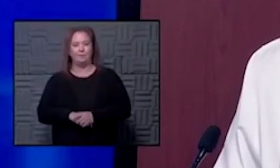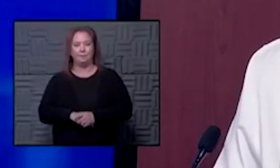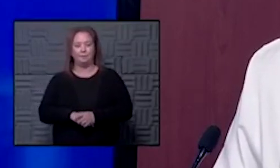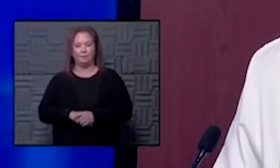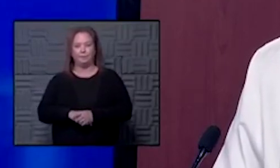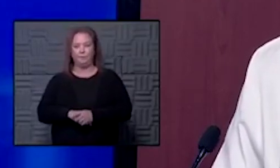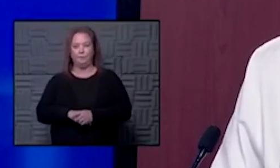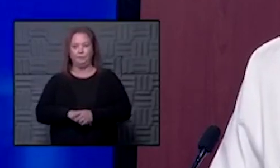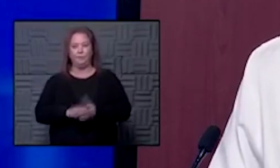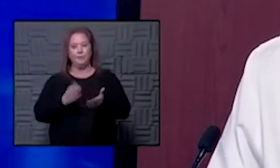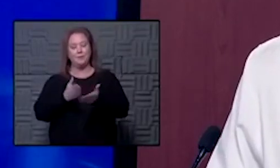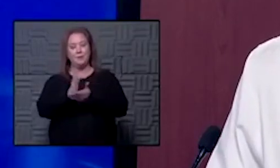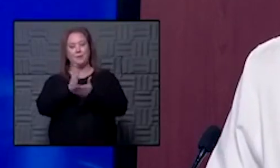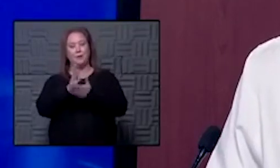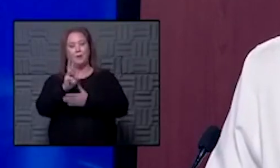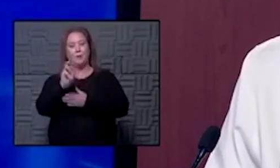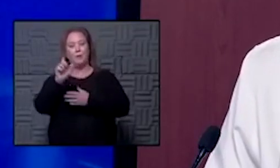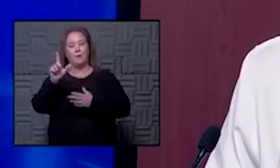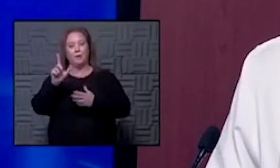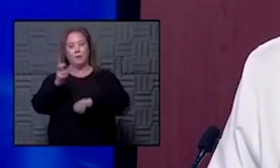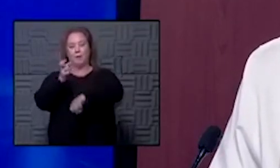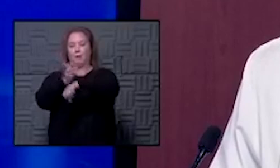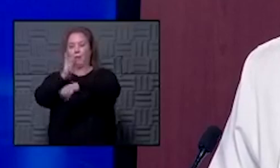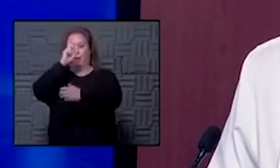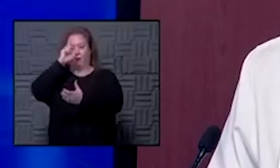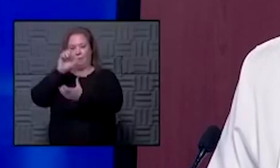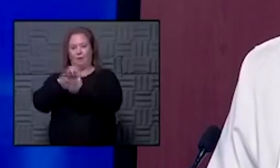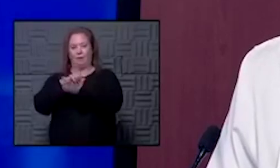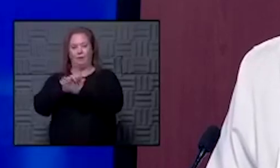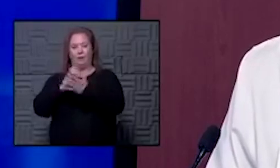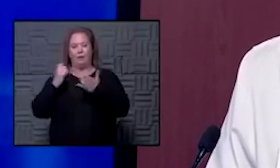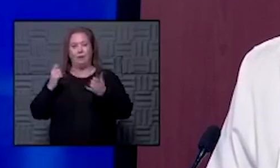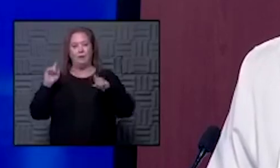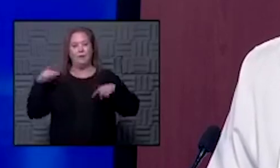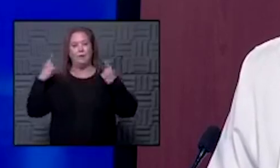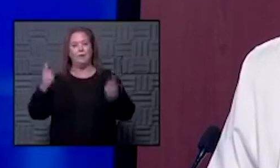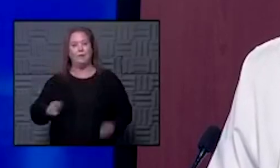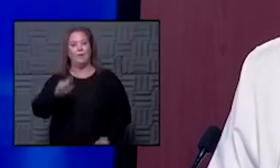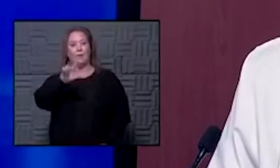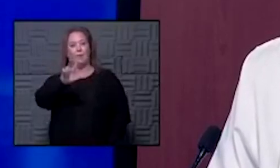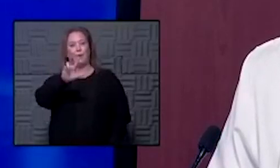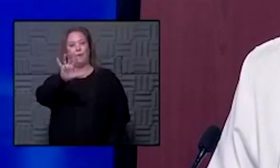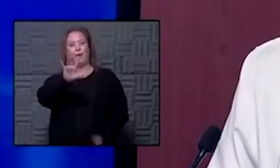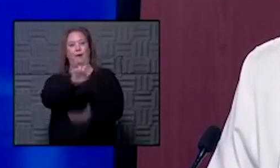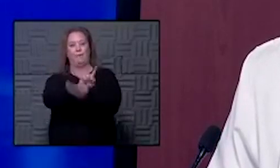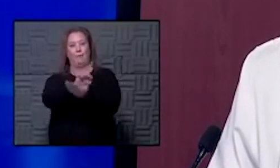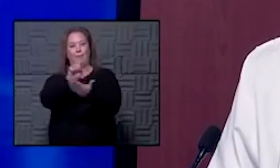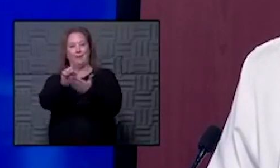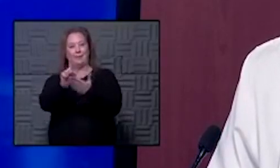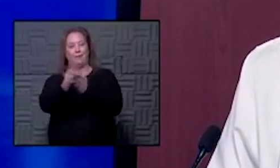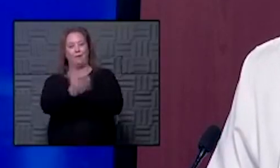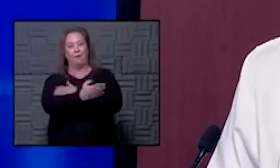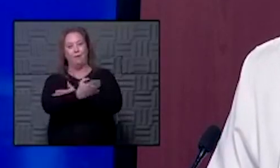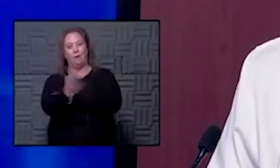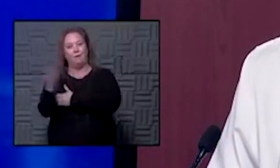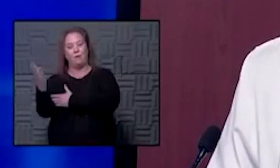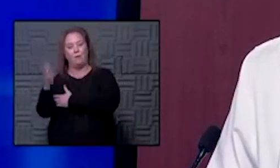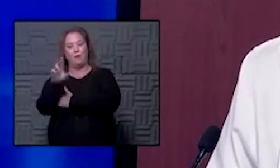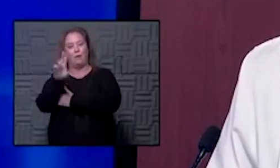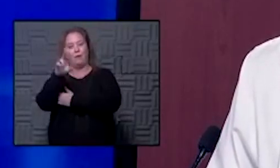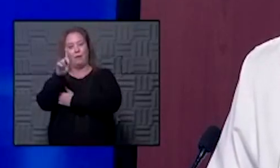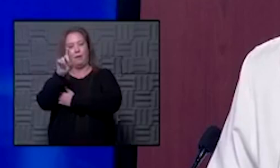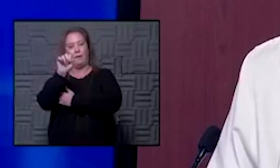well it may be hard to believe but we are in week 35 now of these morning media updates